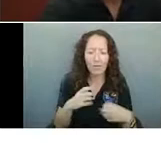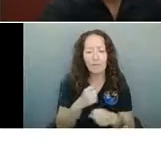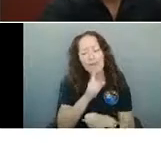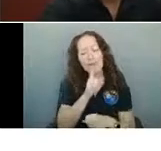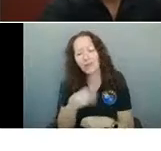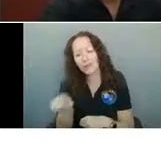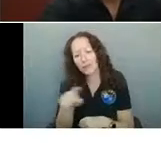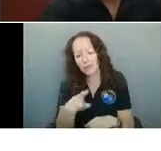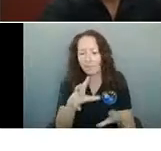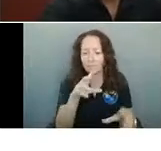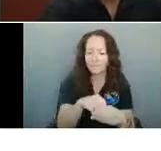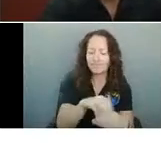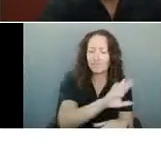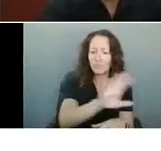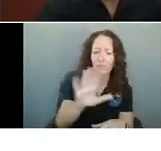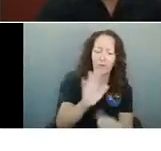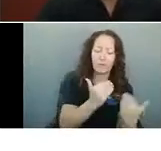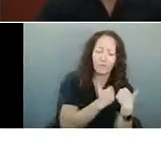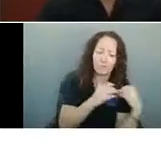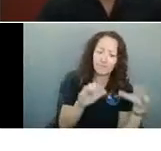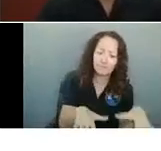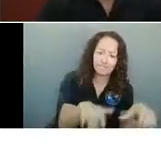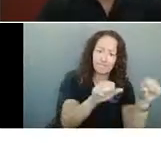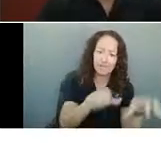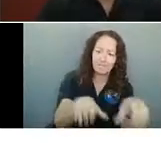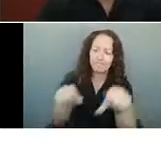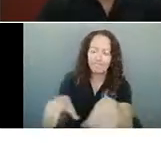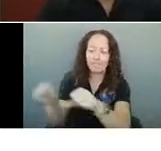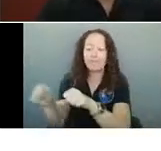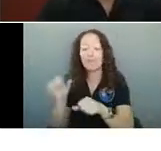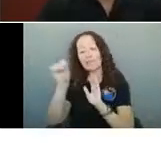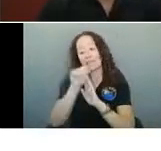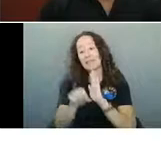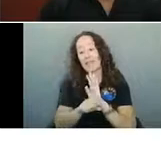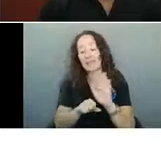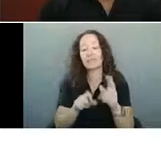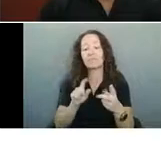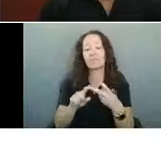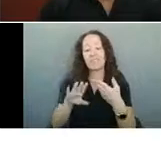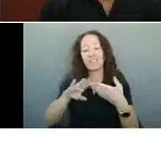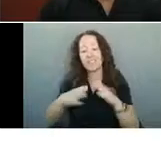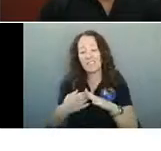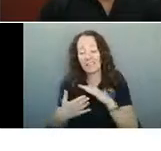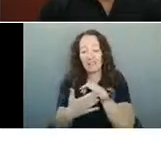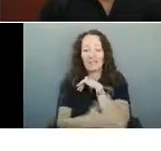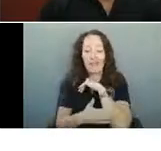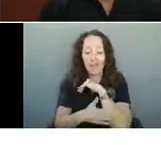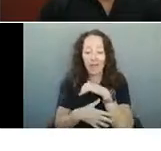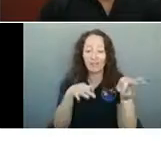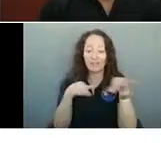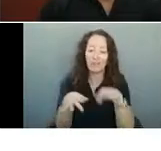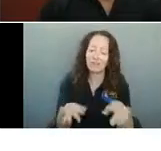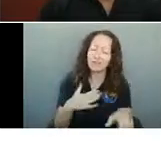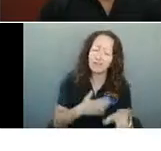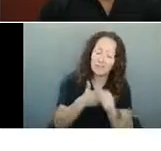that the state gives or that we give locally and making sure that we don't see a huge increase in cases. We've got a couple